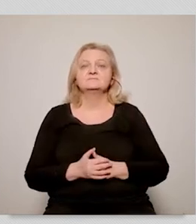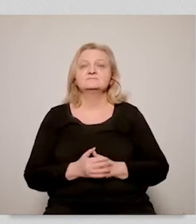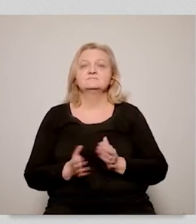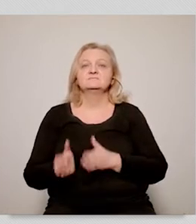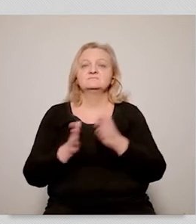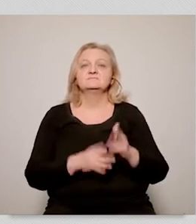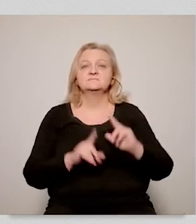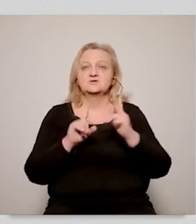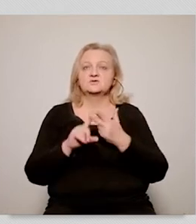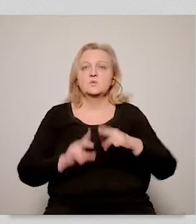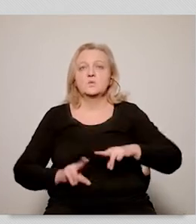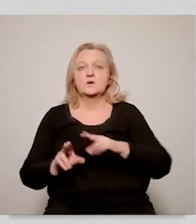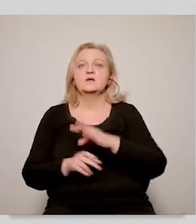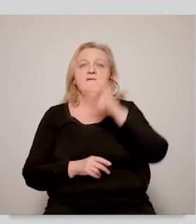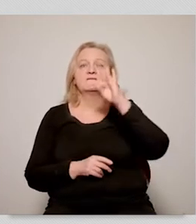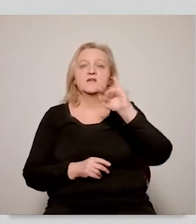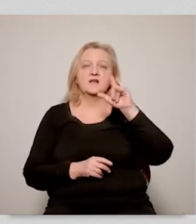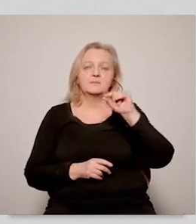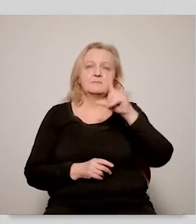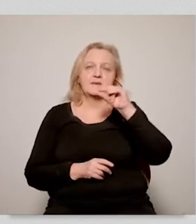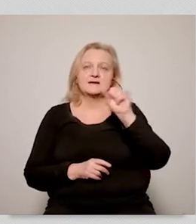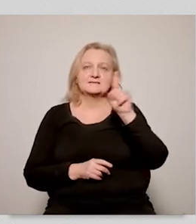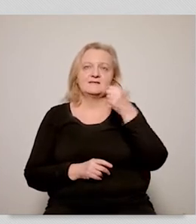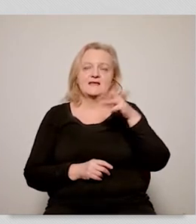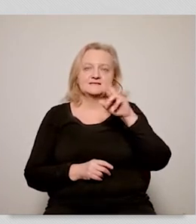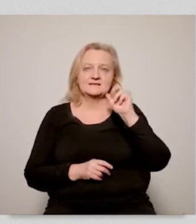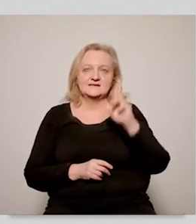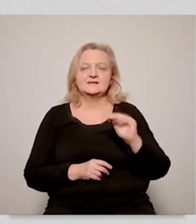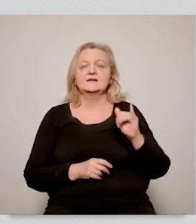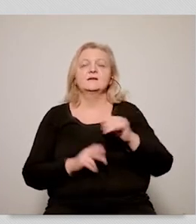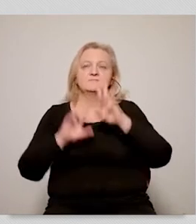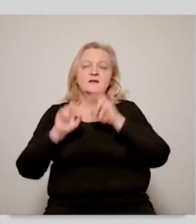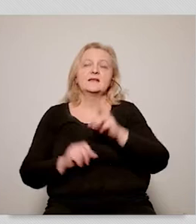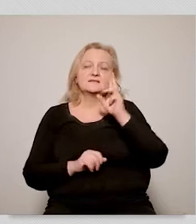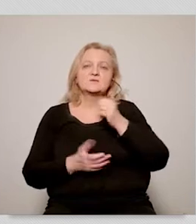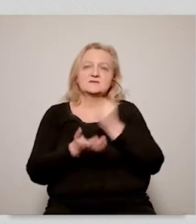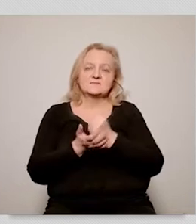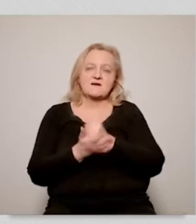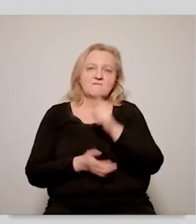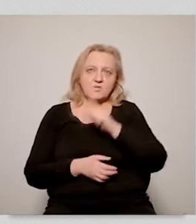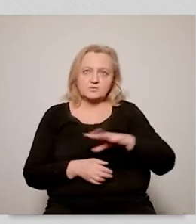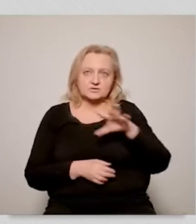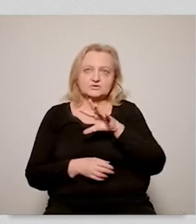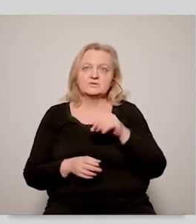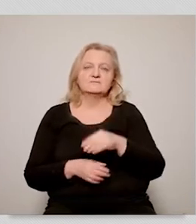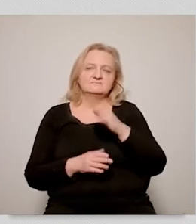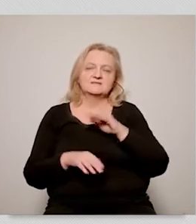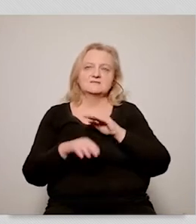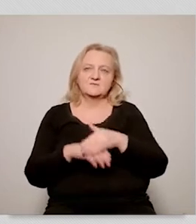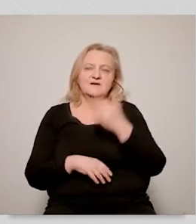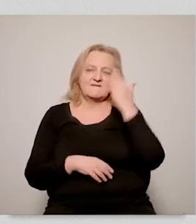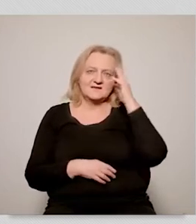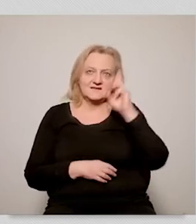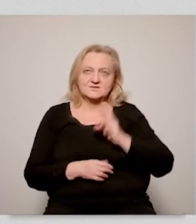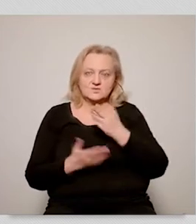taking place tomorrow. And we also have Filip Pazderski, who is an analyst of the